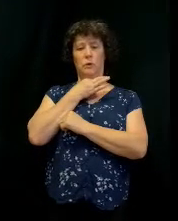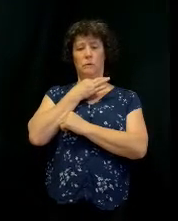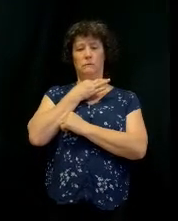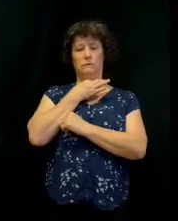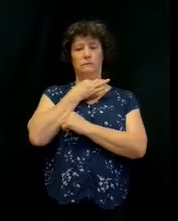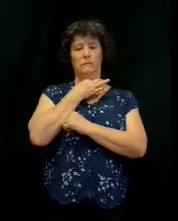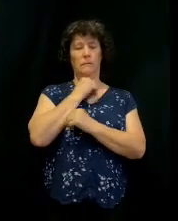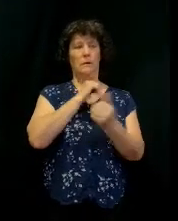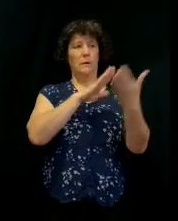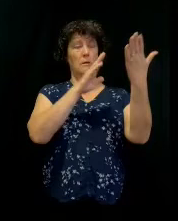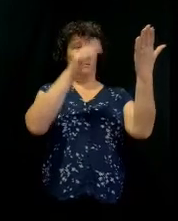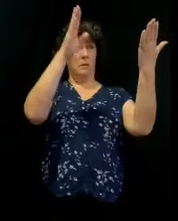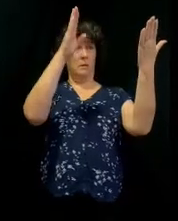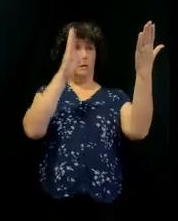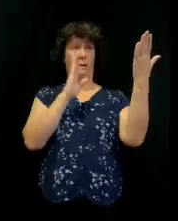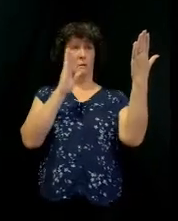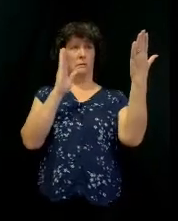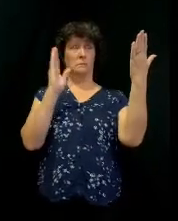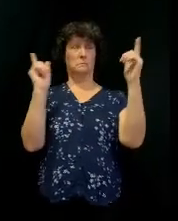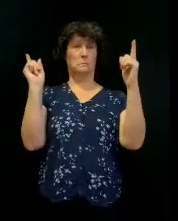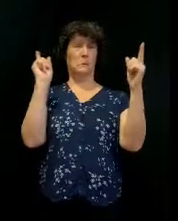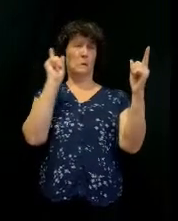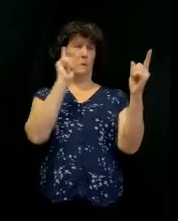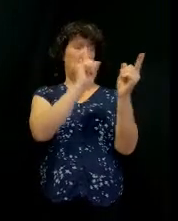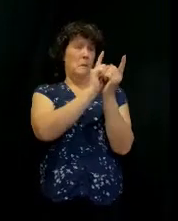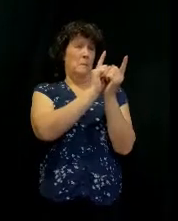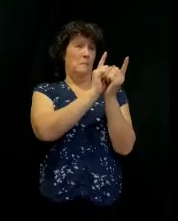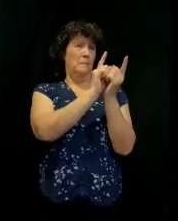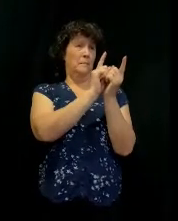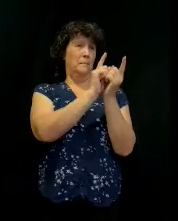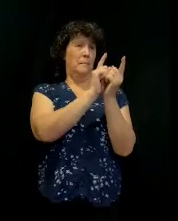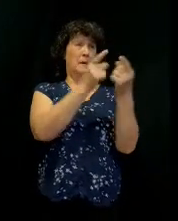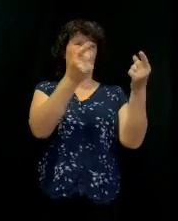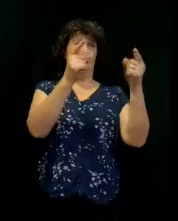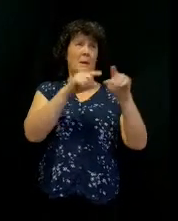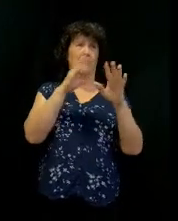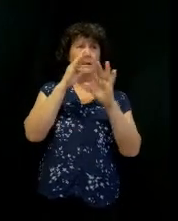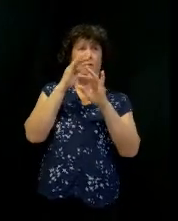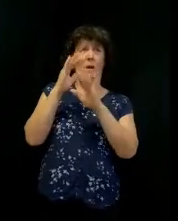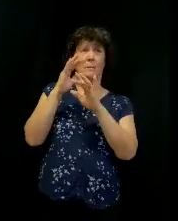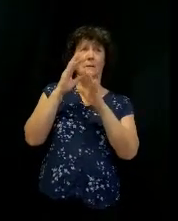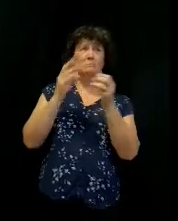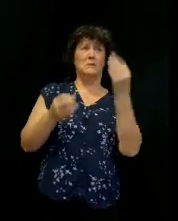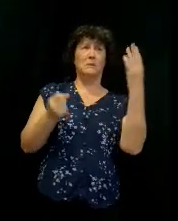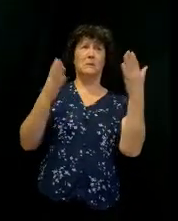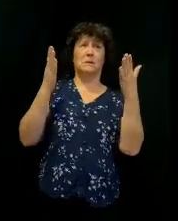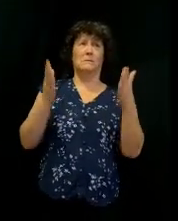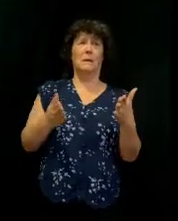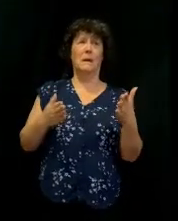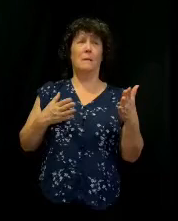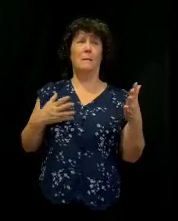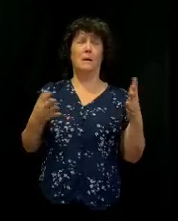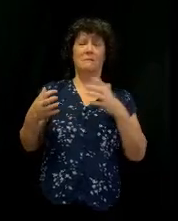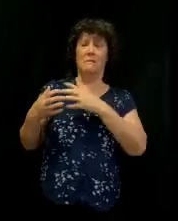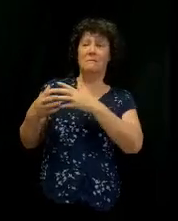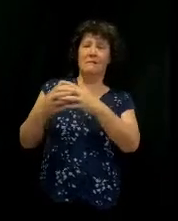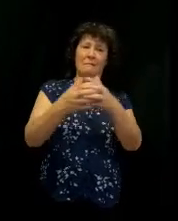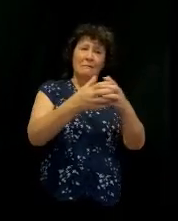When the presence of God, right, came. And it did, and it came to pass when the trumpeters and singers were as what?